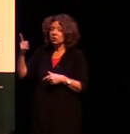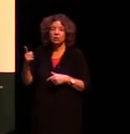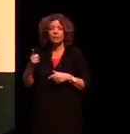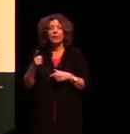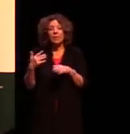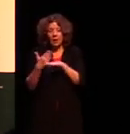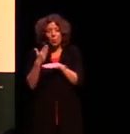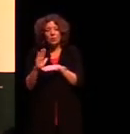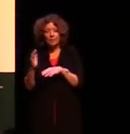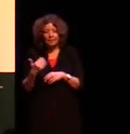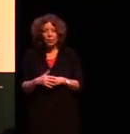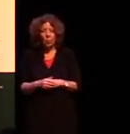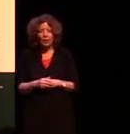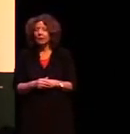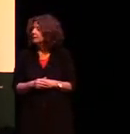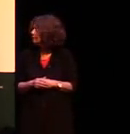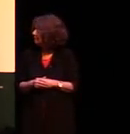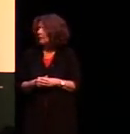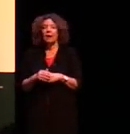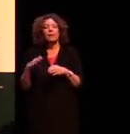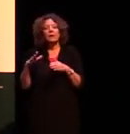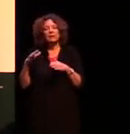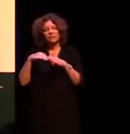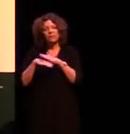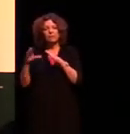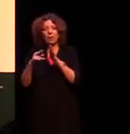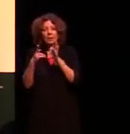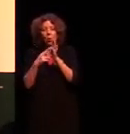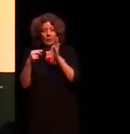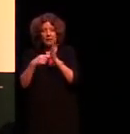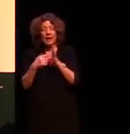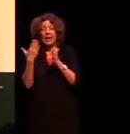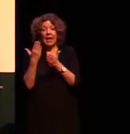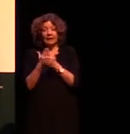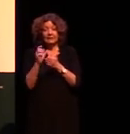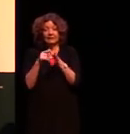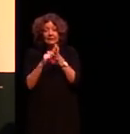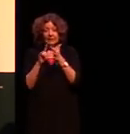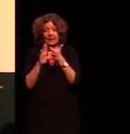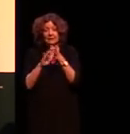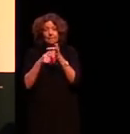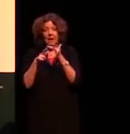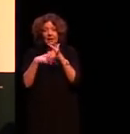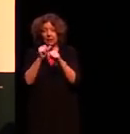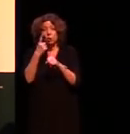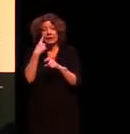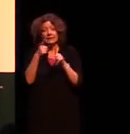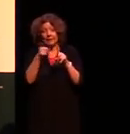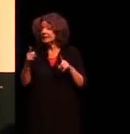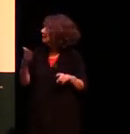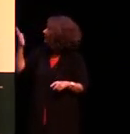worked on from the Barkley Tablelands region in the Northern Territory so Wombire has case marking you can see here in the sentence